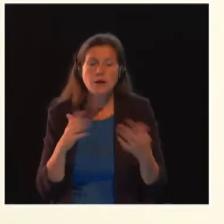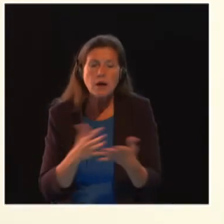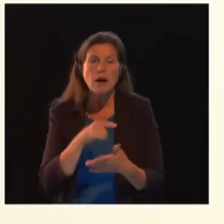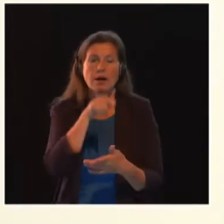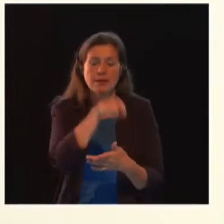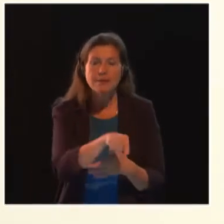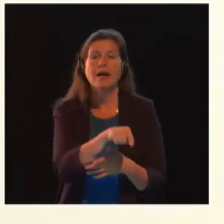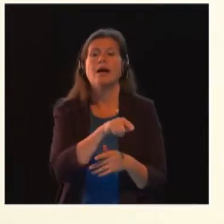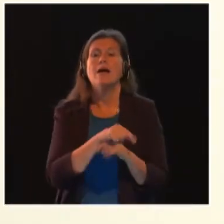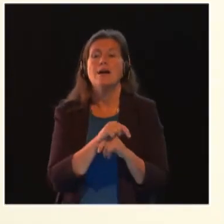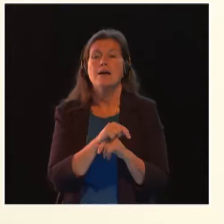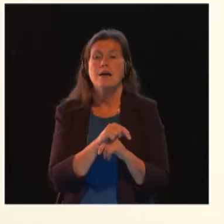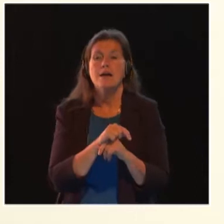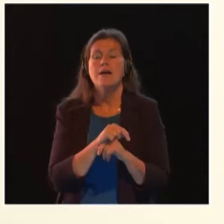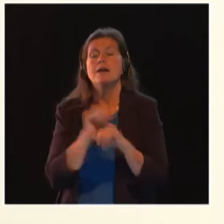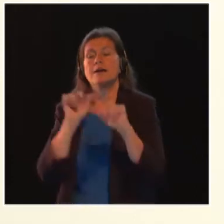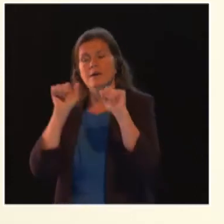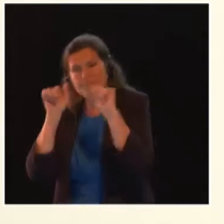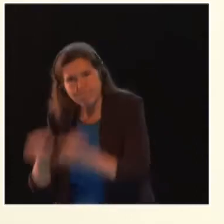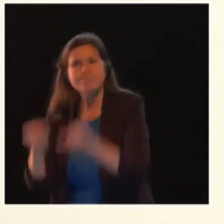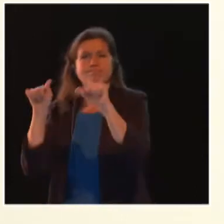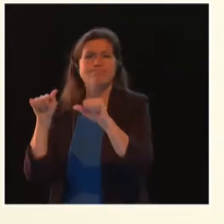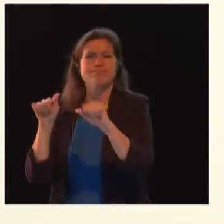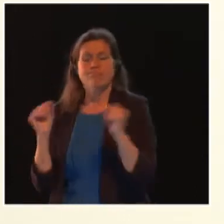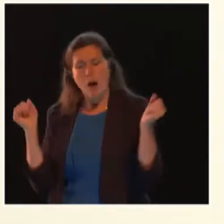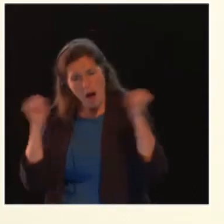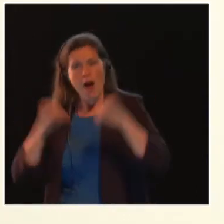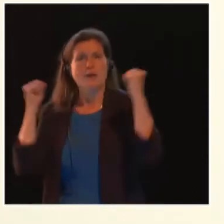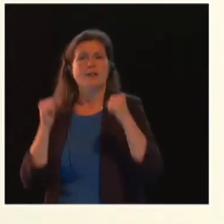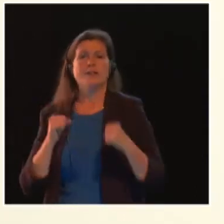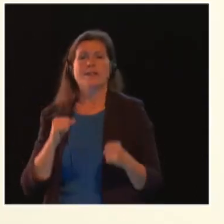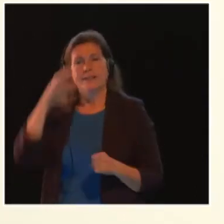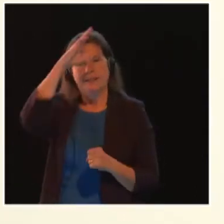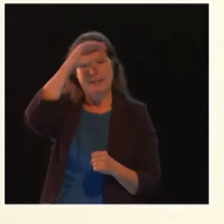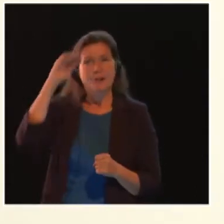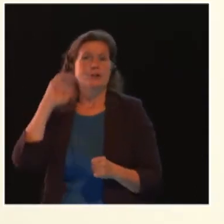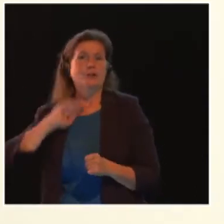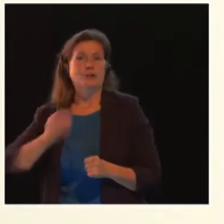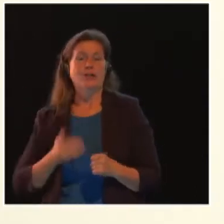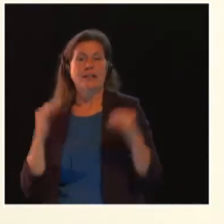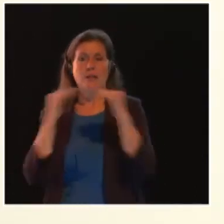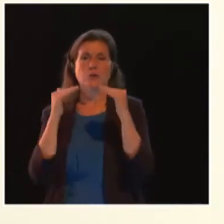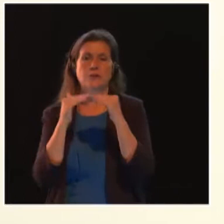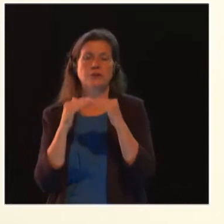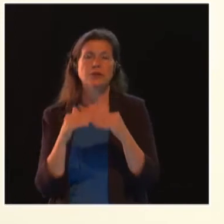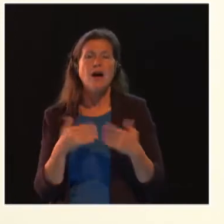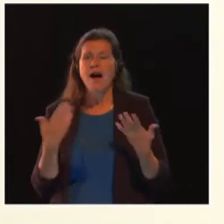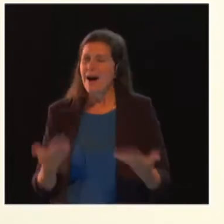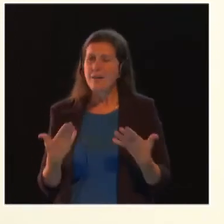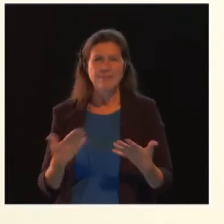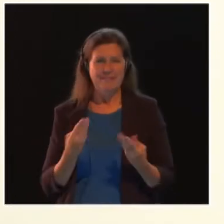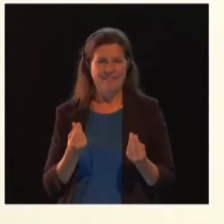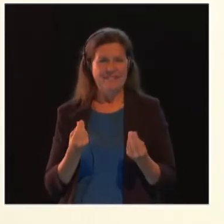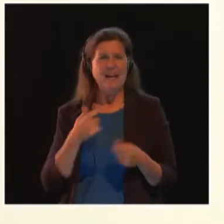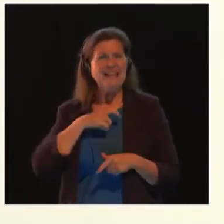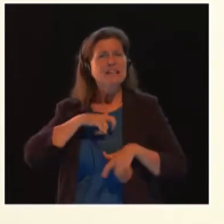an approach to gender equality. This endorsing role is still a paternalistic role and does not